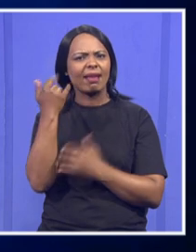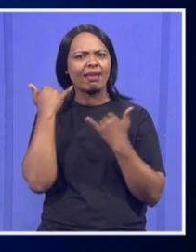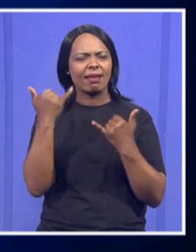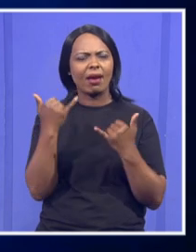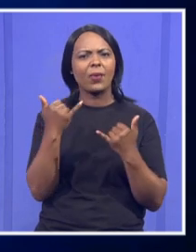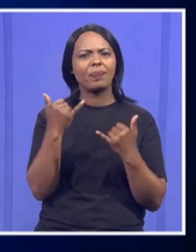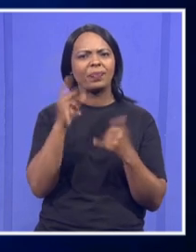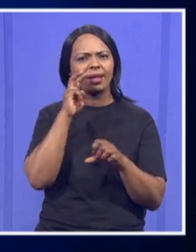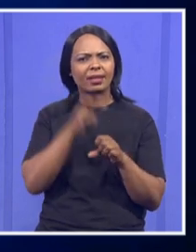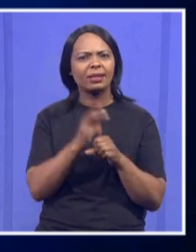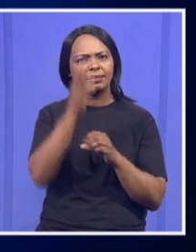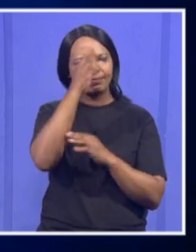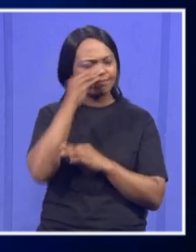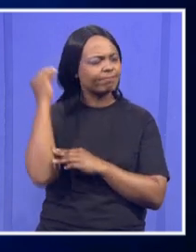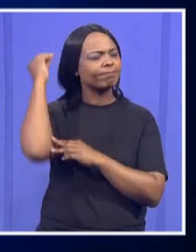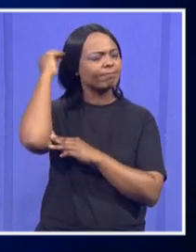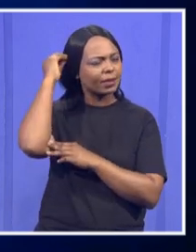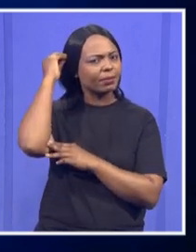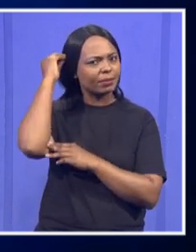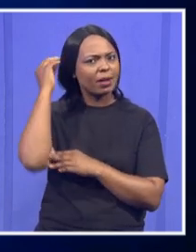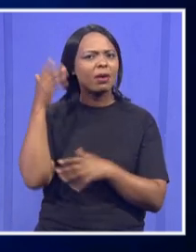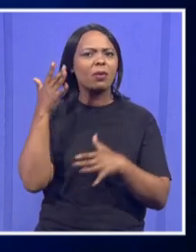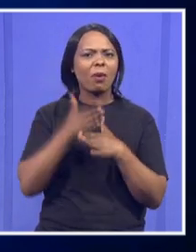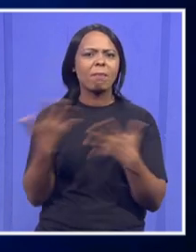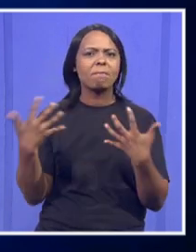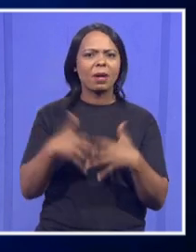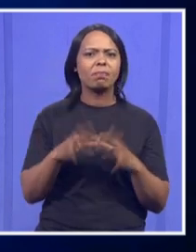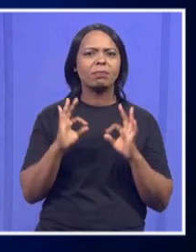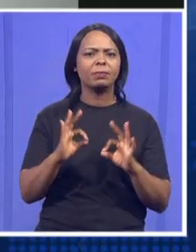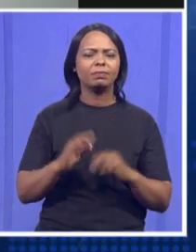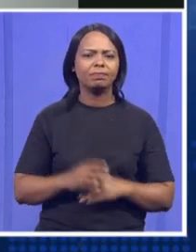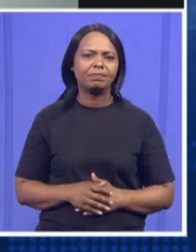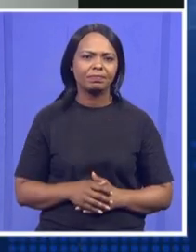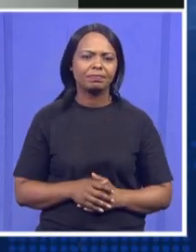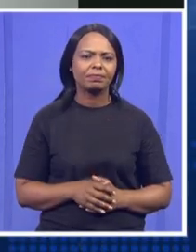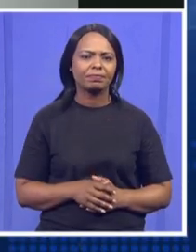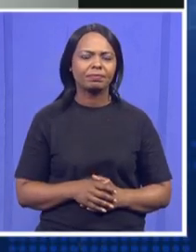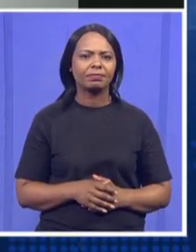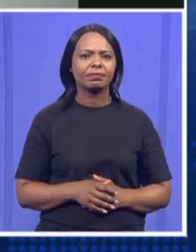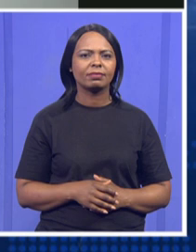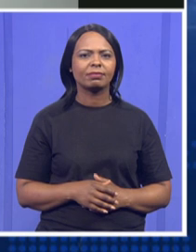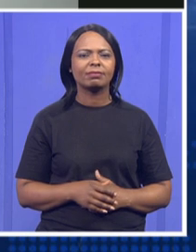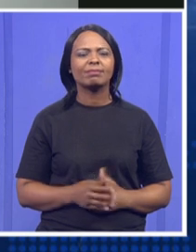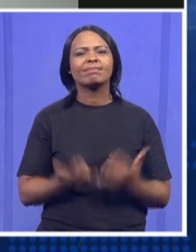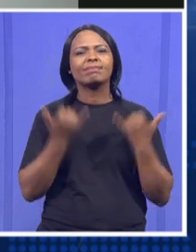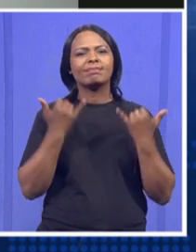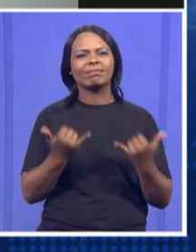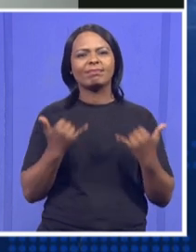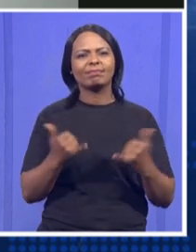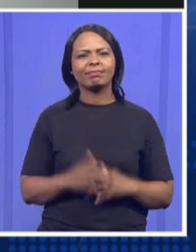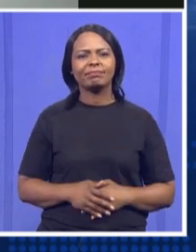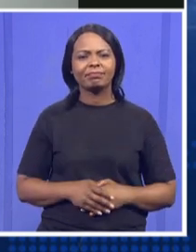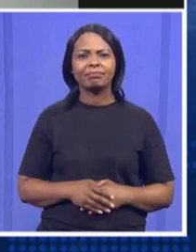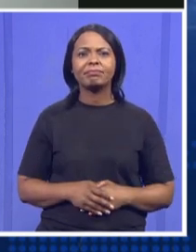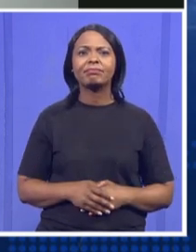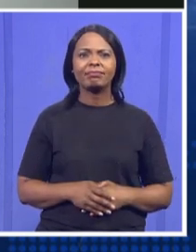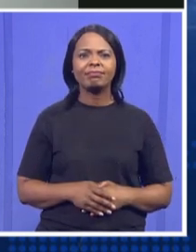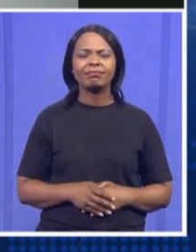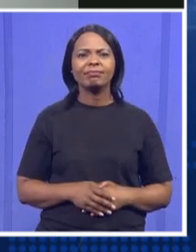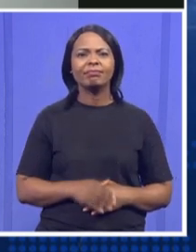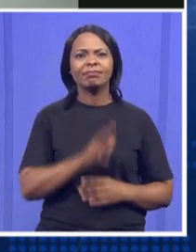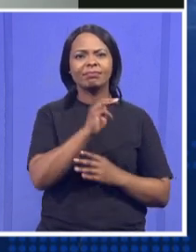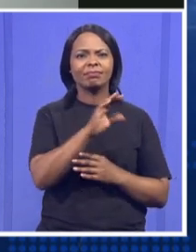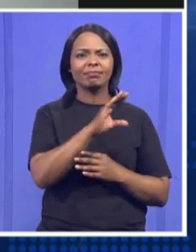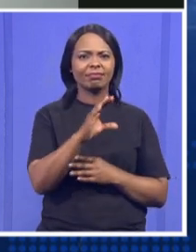issue to fill. Well, he has stepped up to the position, but this is the country's